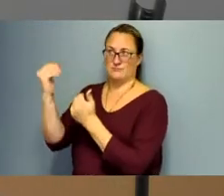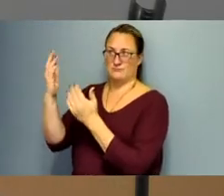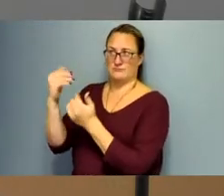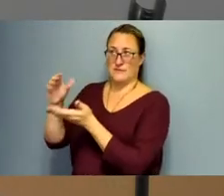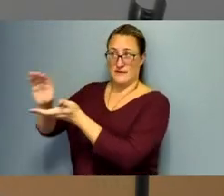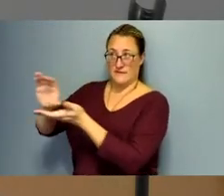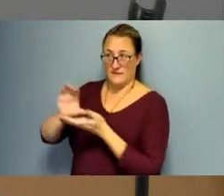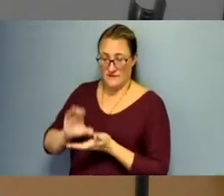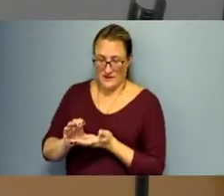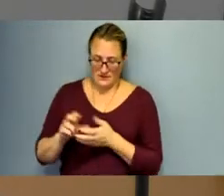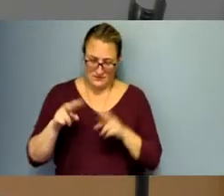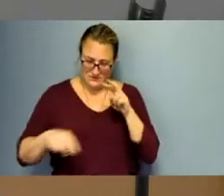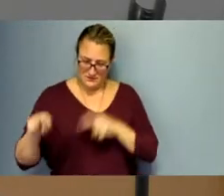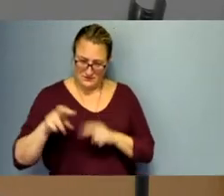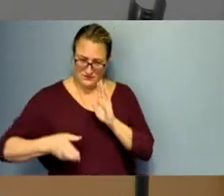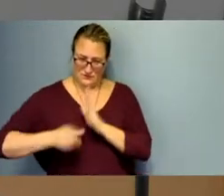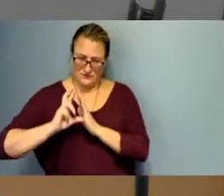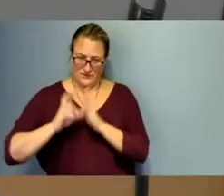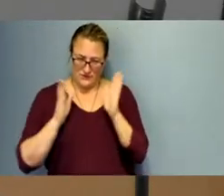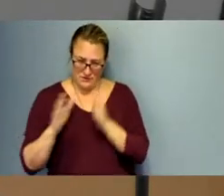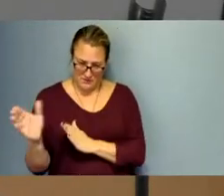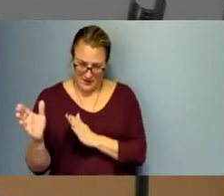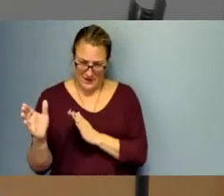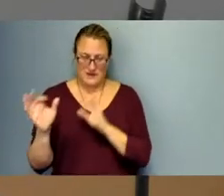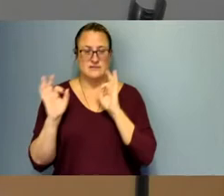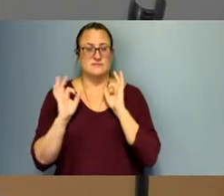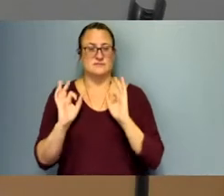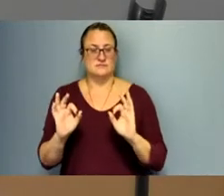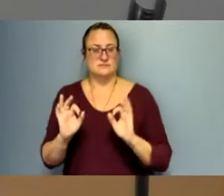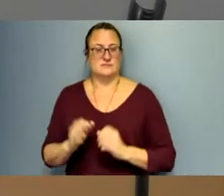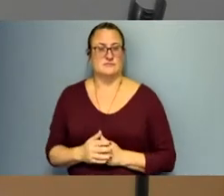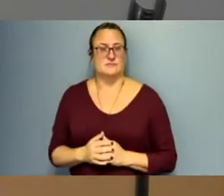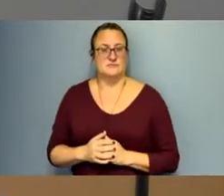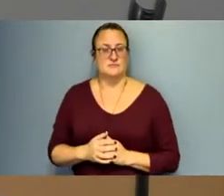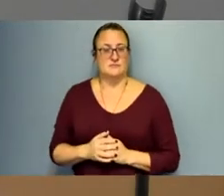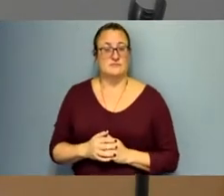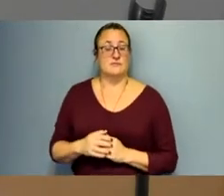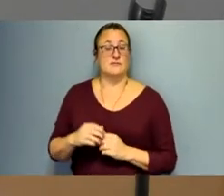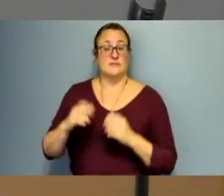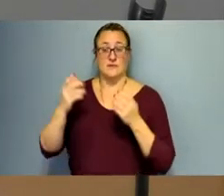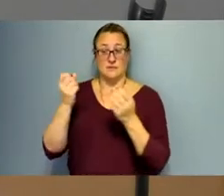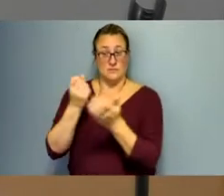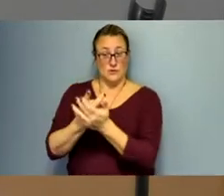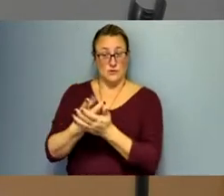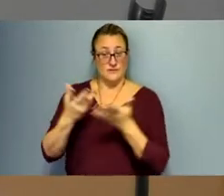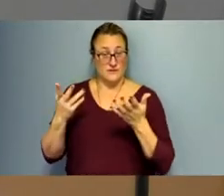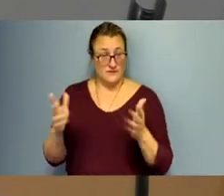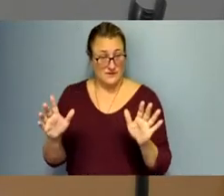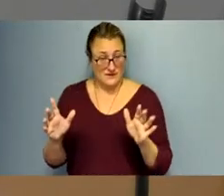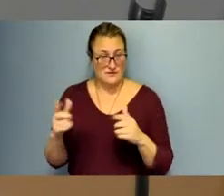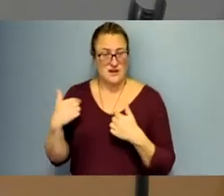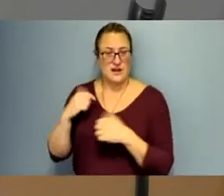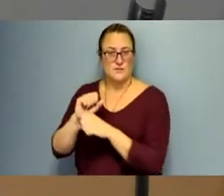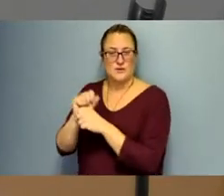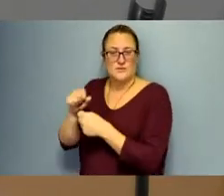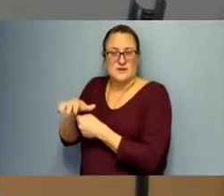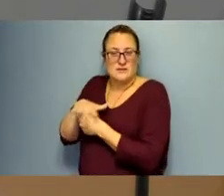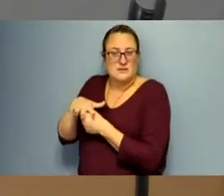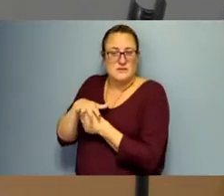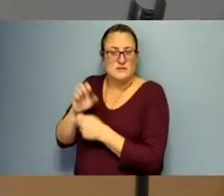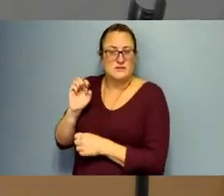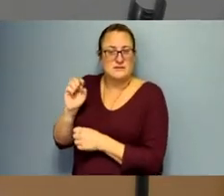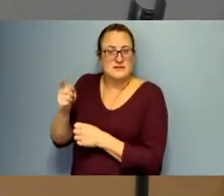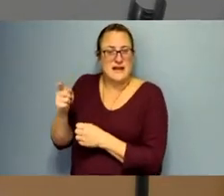the plans for those applicants that apply to do it. My office then will work with the local tax collectors in those municipalities